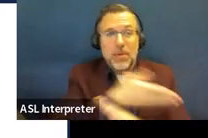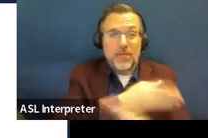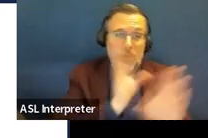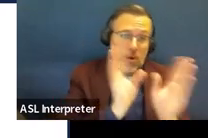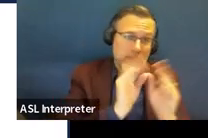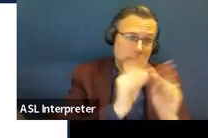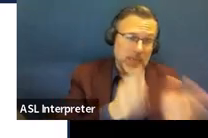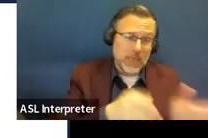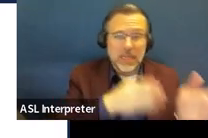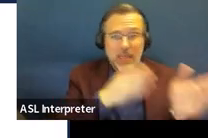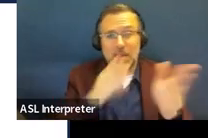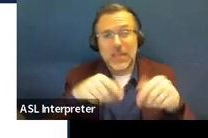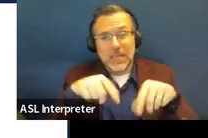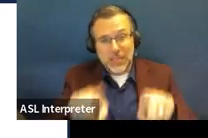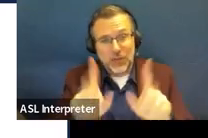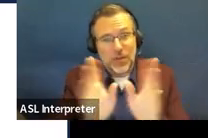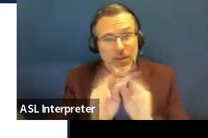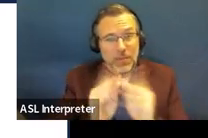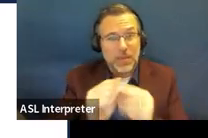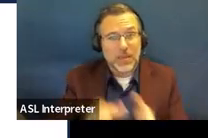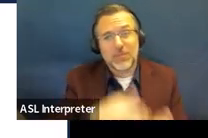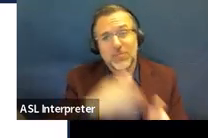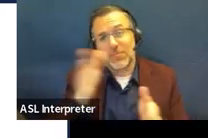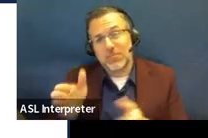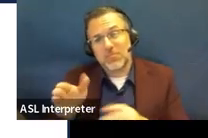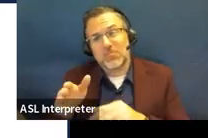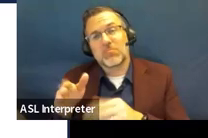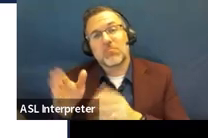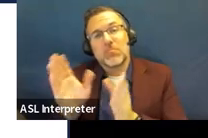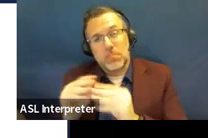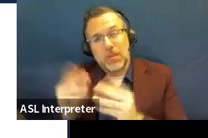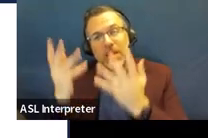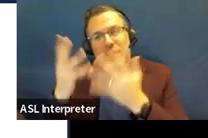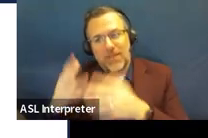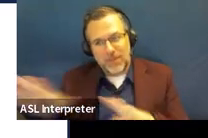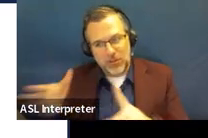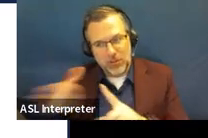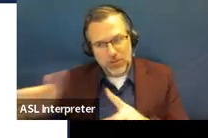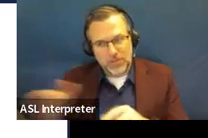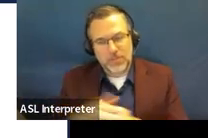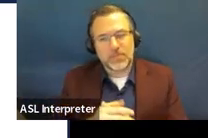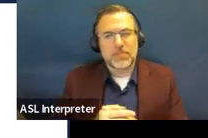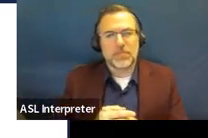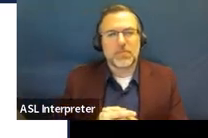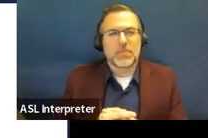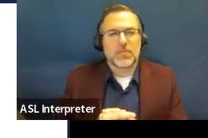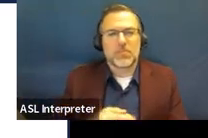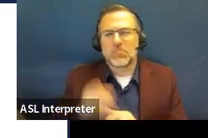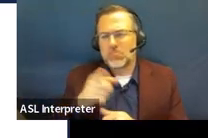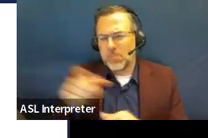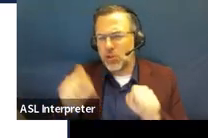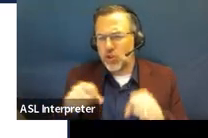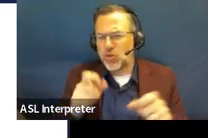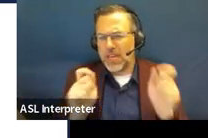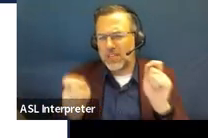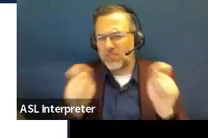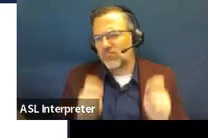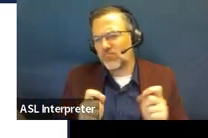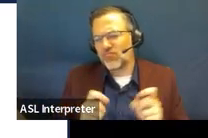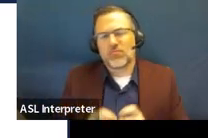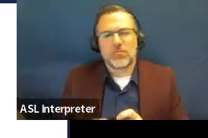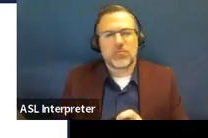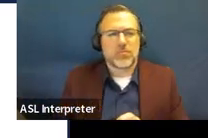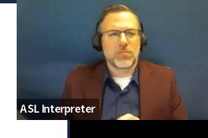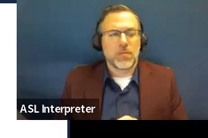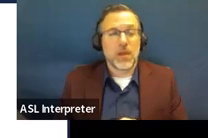during the meeting, and after the meeting, and you can adapt it how you would want to. But I just can't stress the importance enough, especially